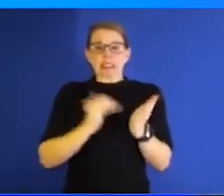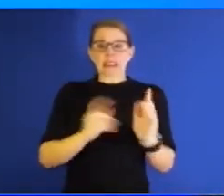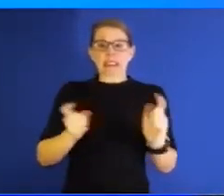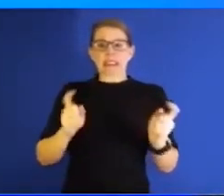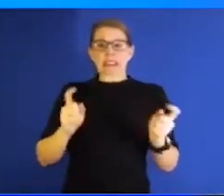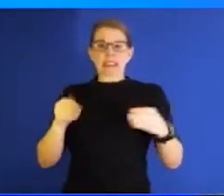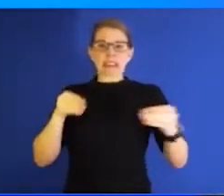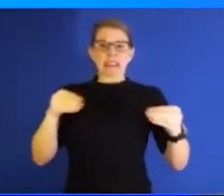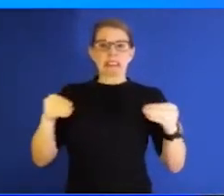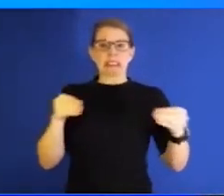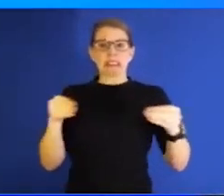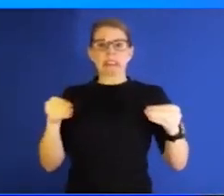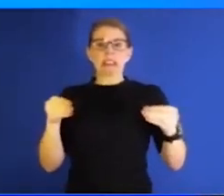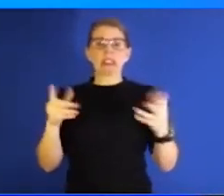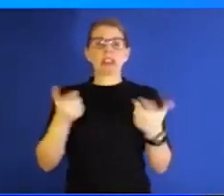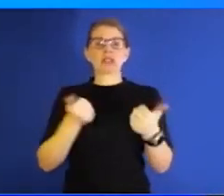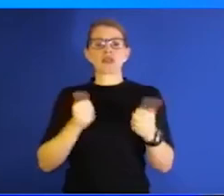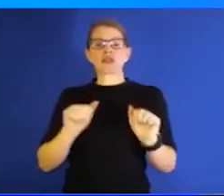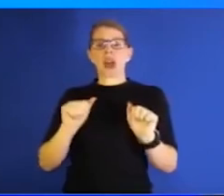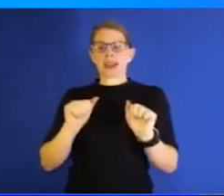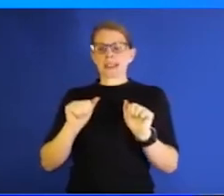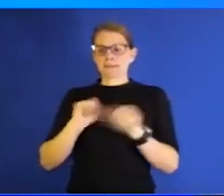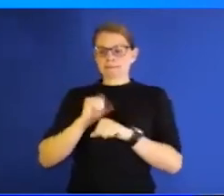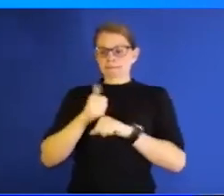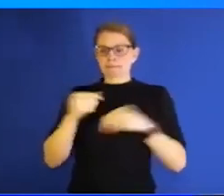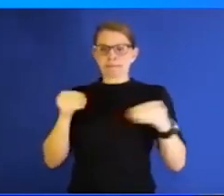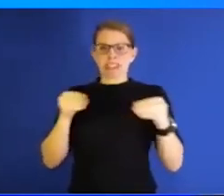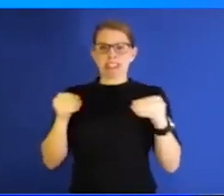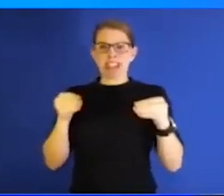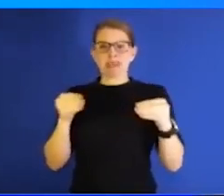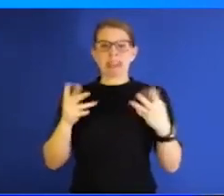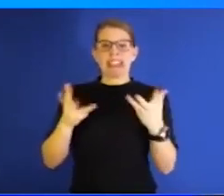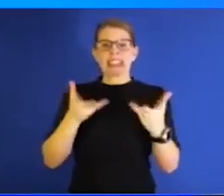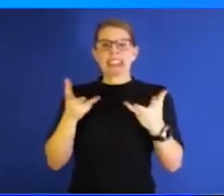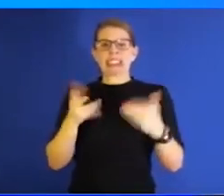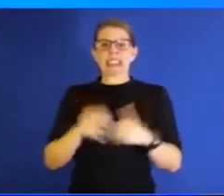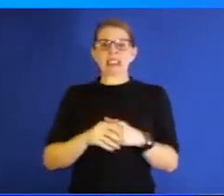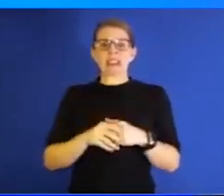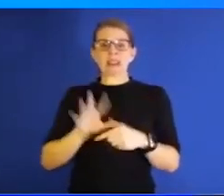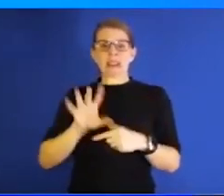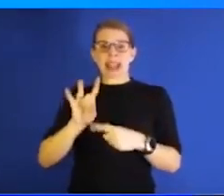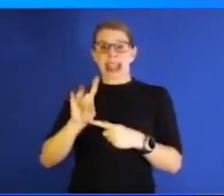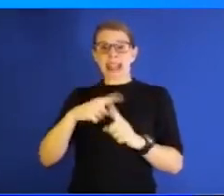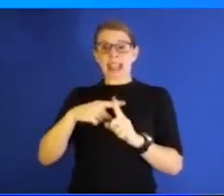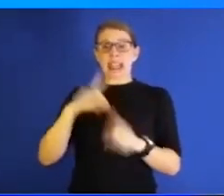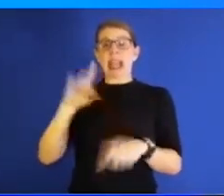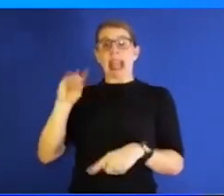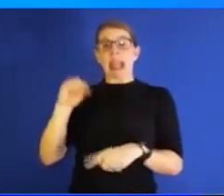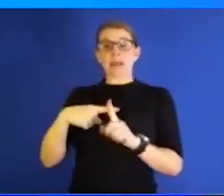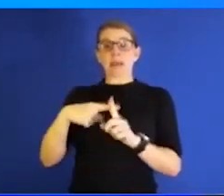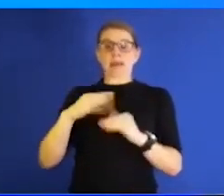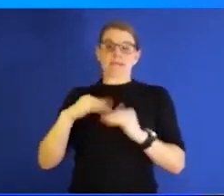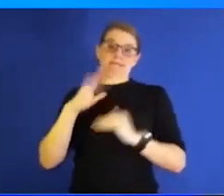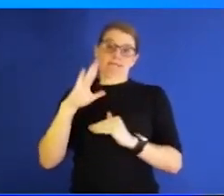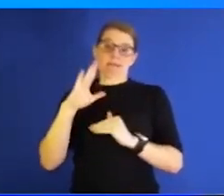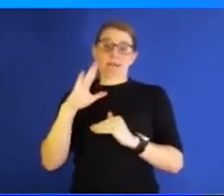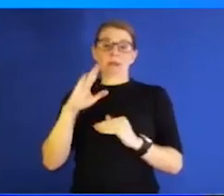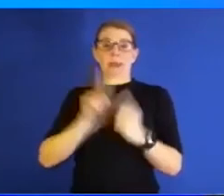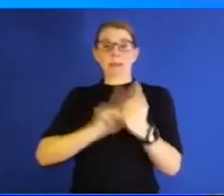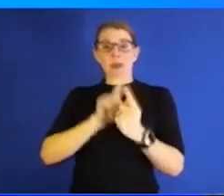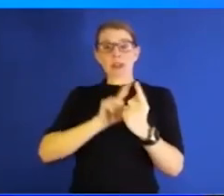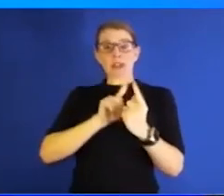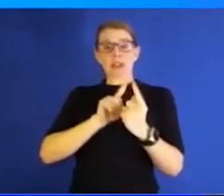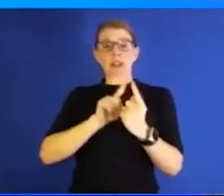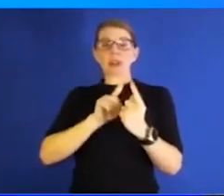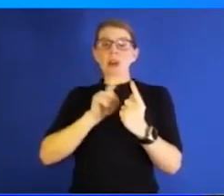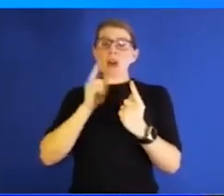We've tried to create that flexibility in, although we're 80-plus percent in person, and that's the intent and the design because we still believe that's a way